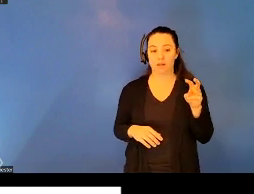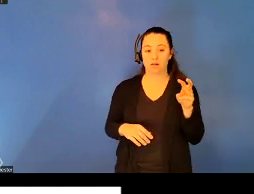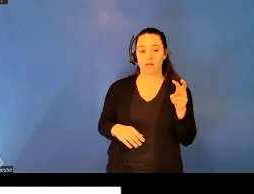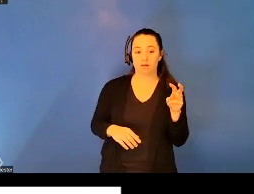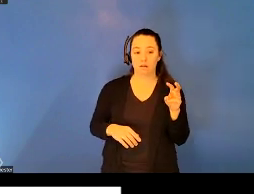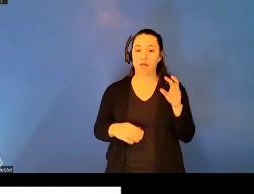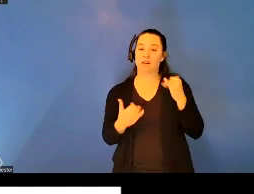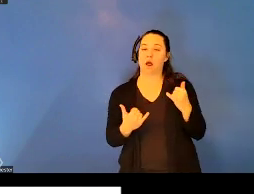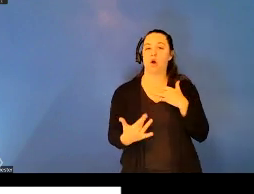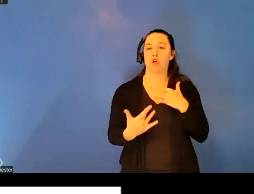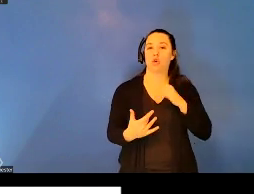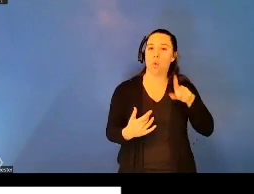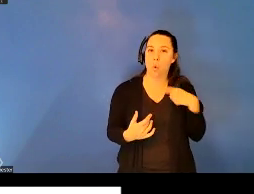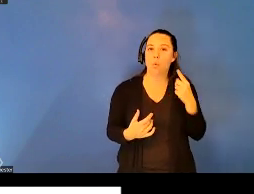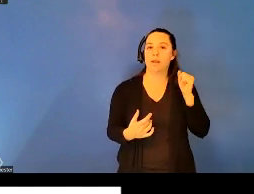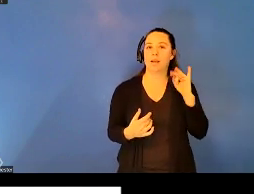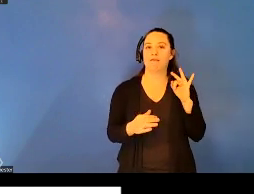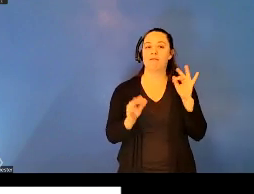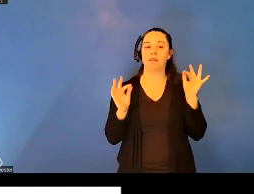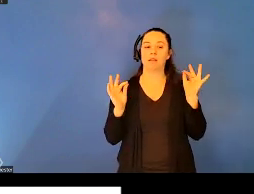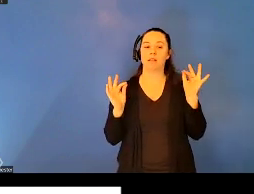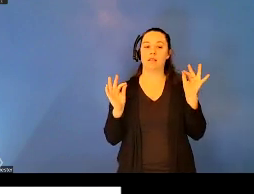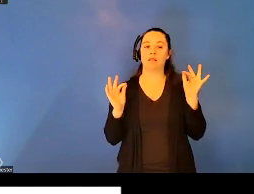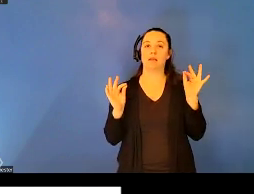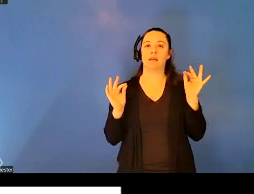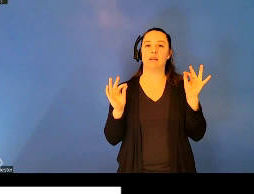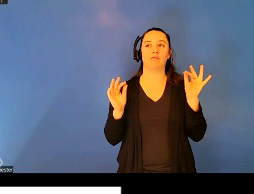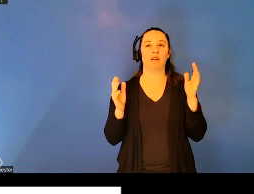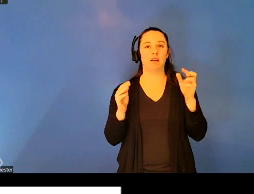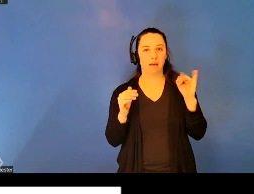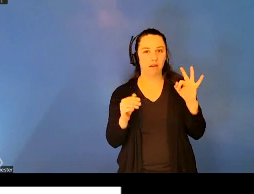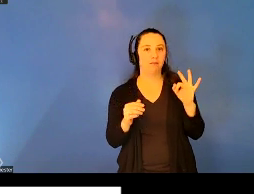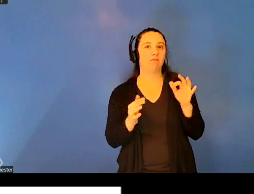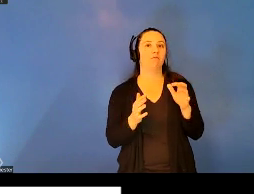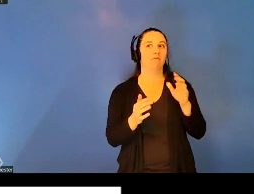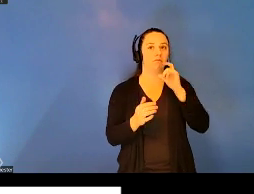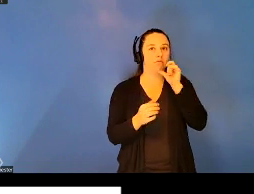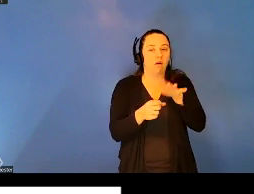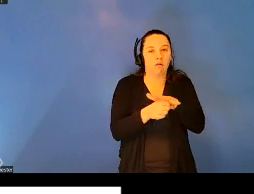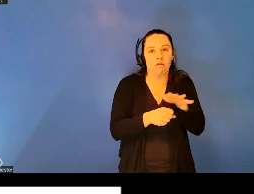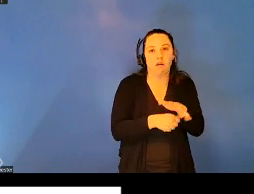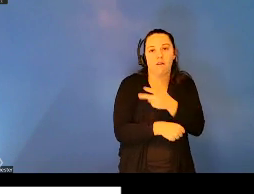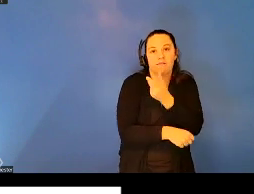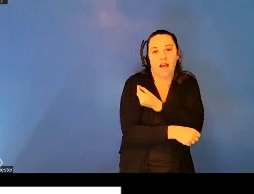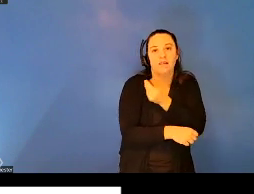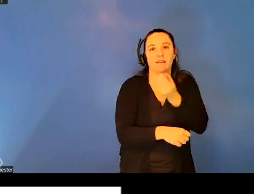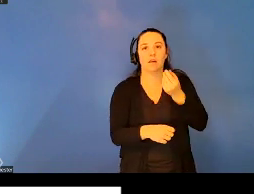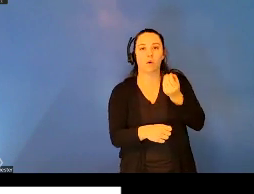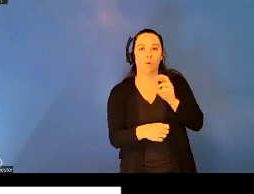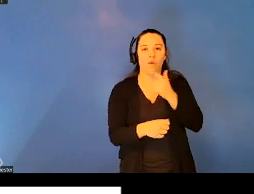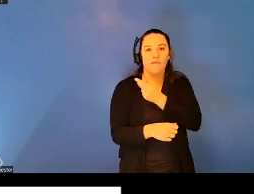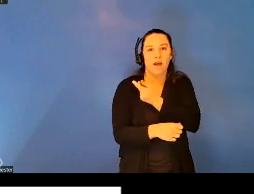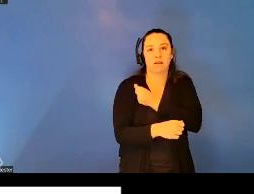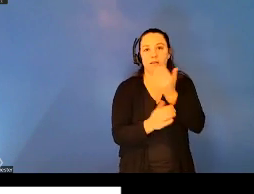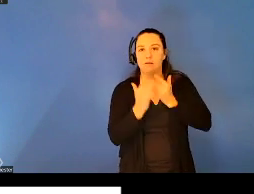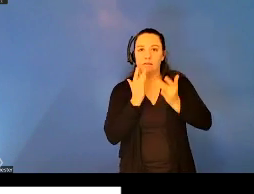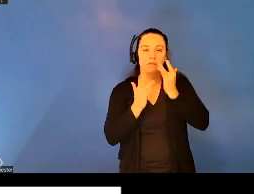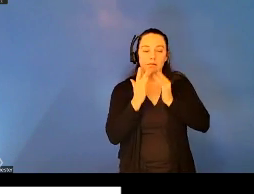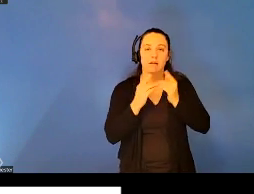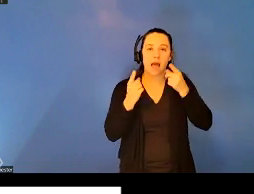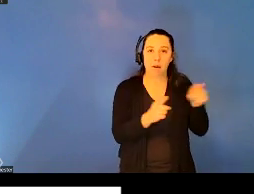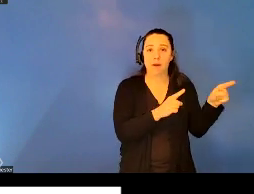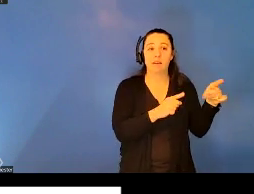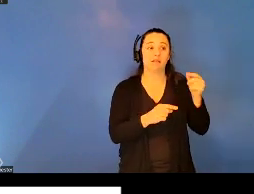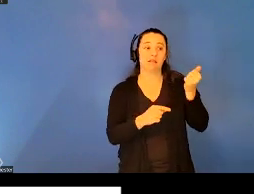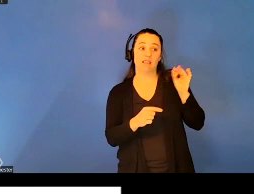lack of vaccination or anti-vaccination discourses take hold. By the 1980s and especially after